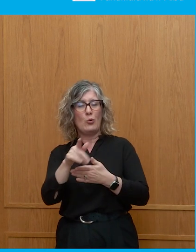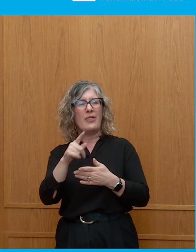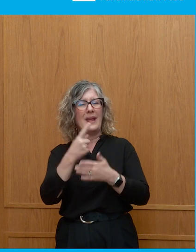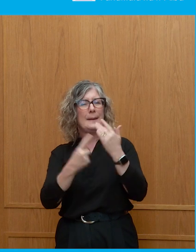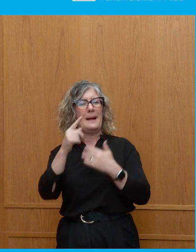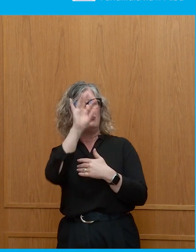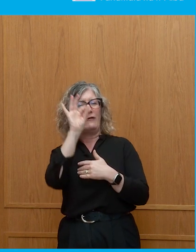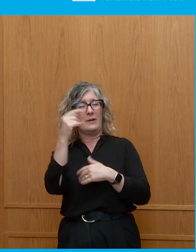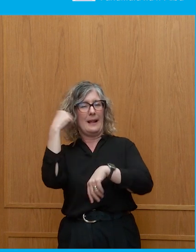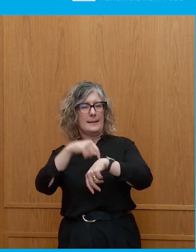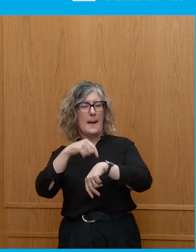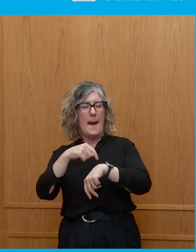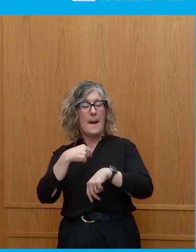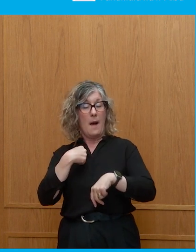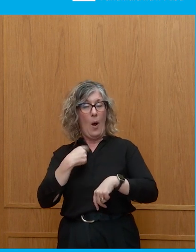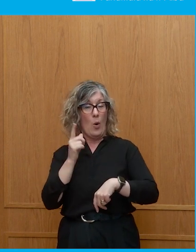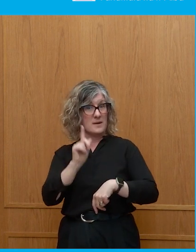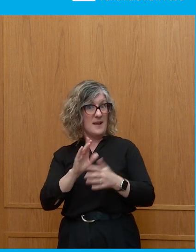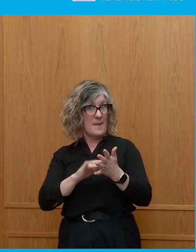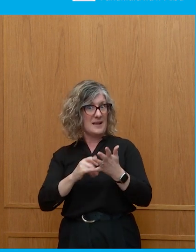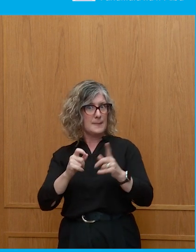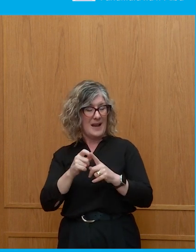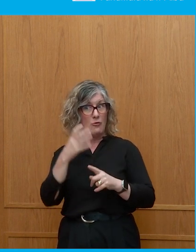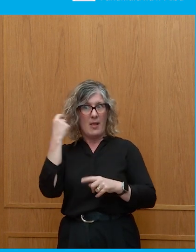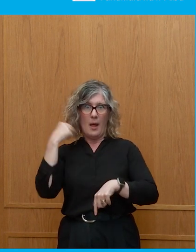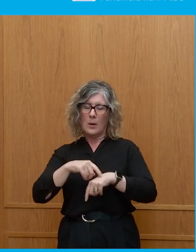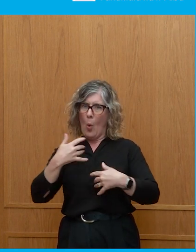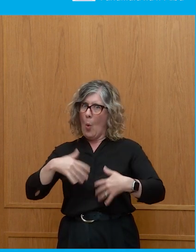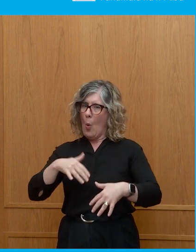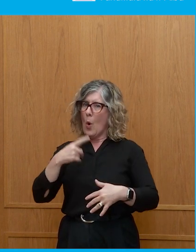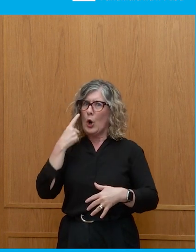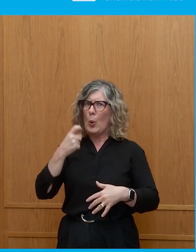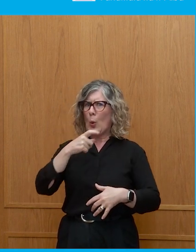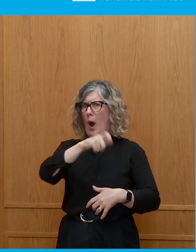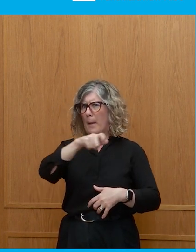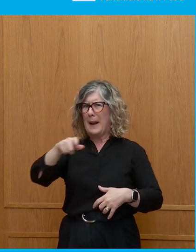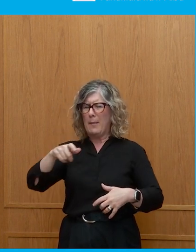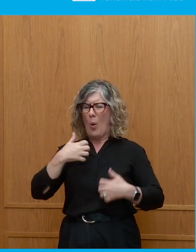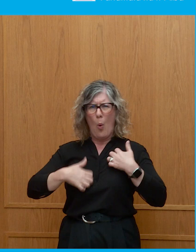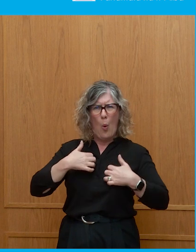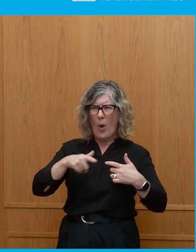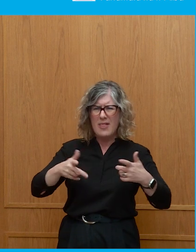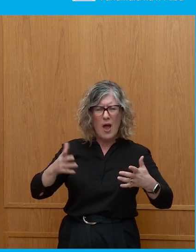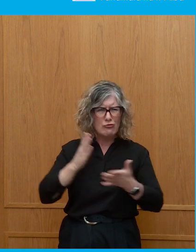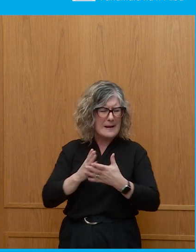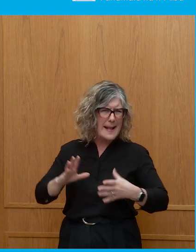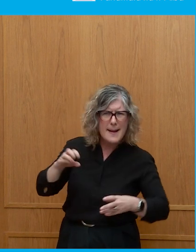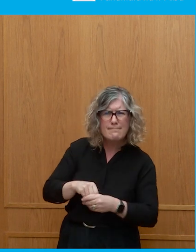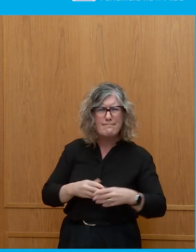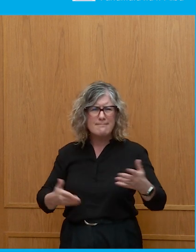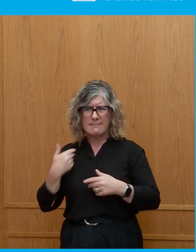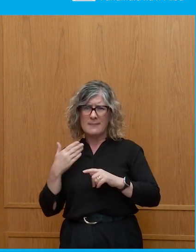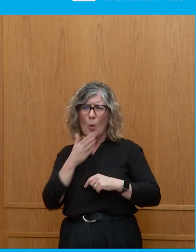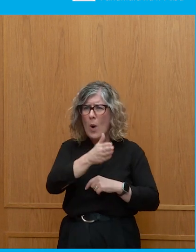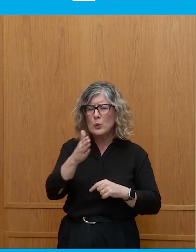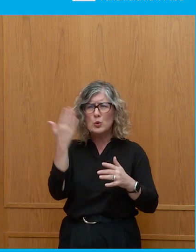was the youth community. I mean, I found the quality of analysis and debate that I came across in schools when I